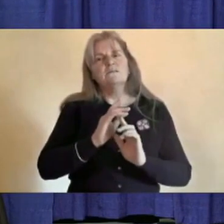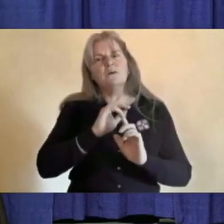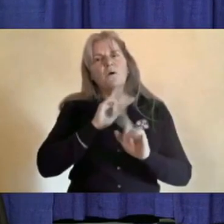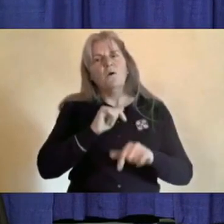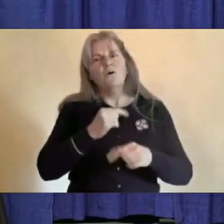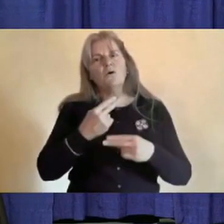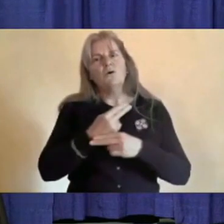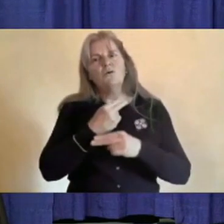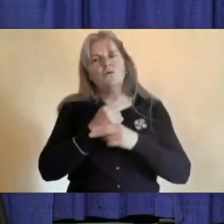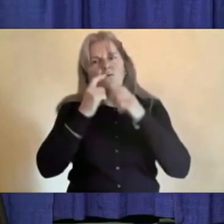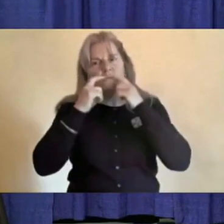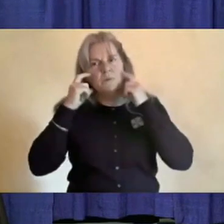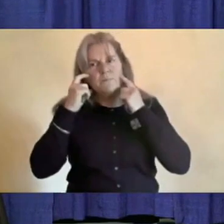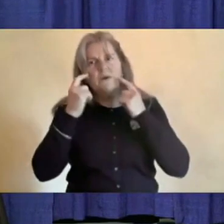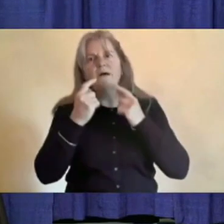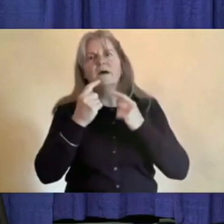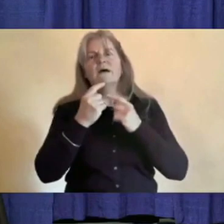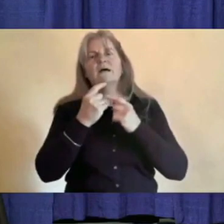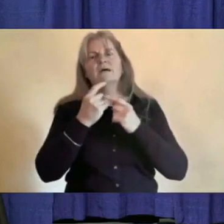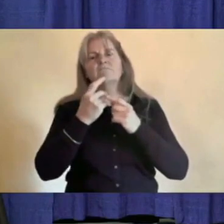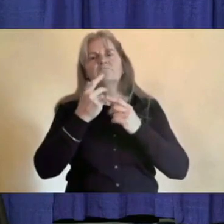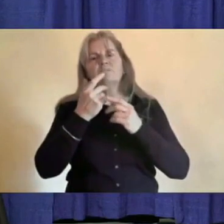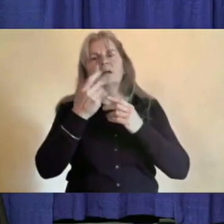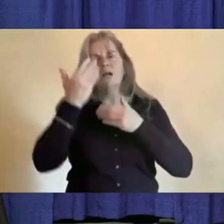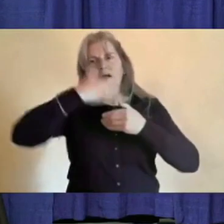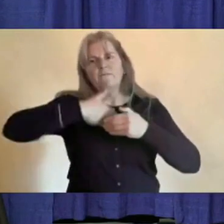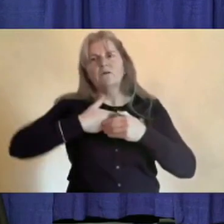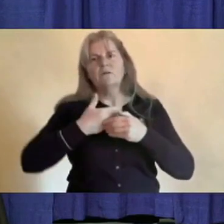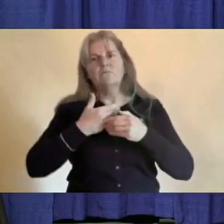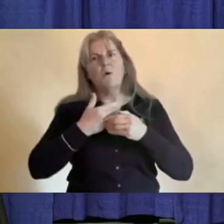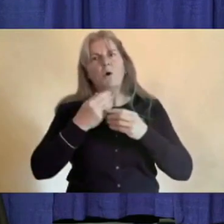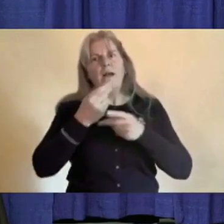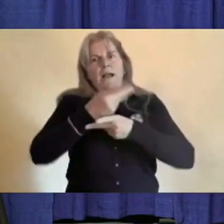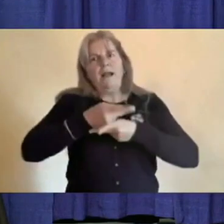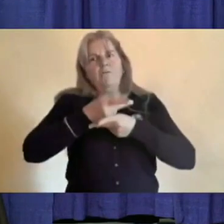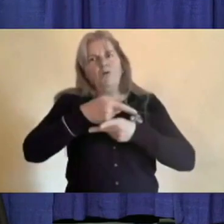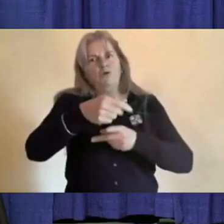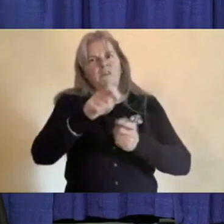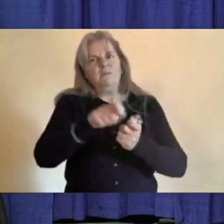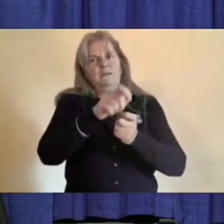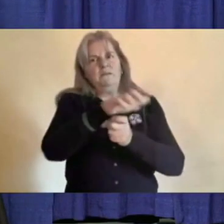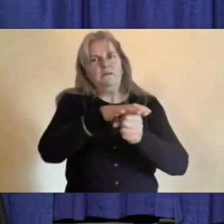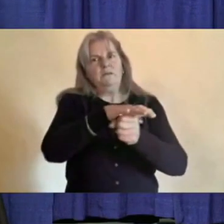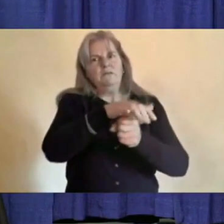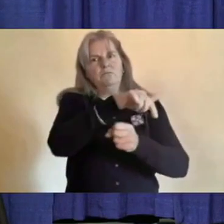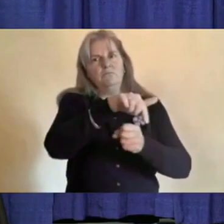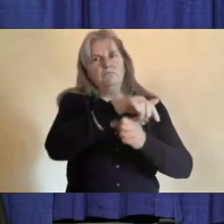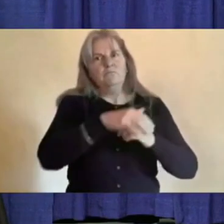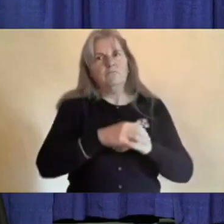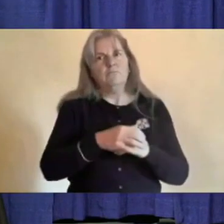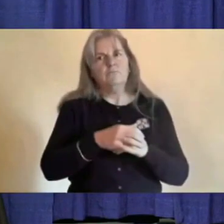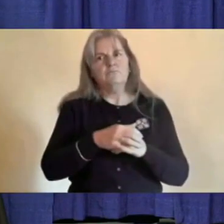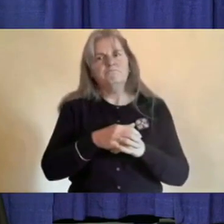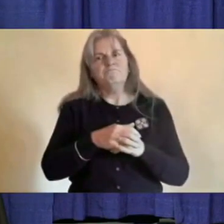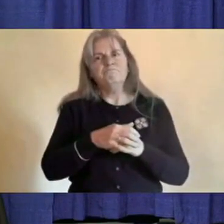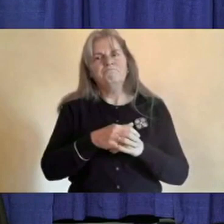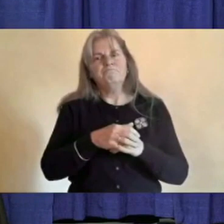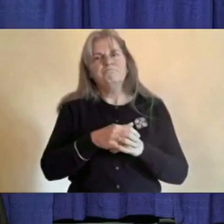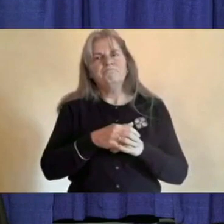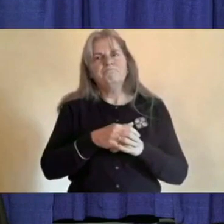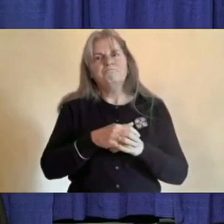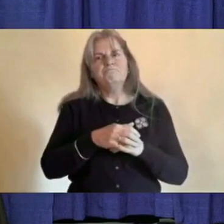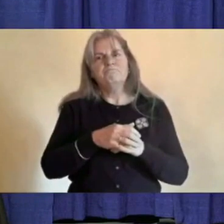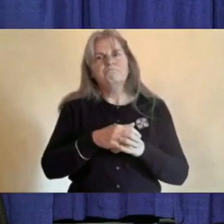two weeks. So that is where we're being extra cautious with protecting those facilities that are more susceptible